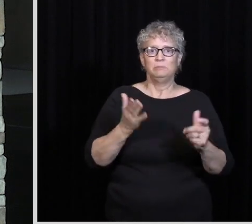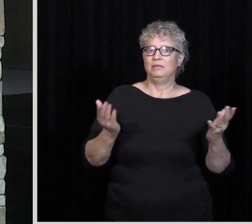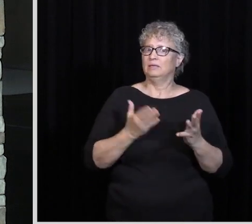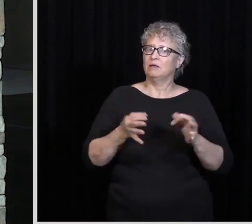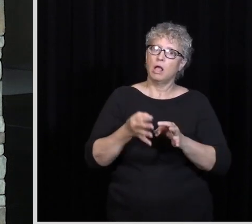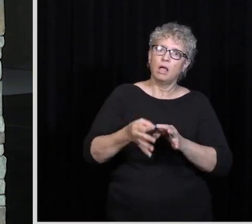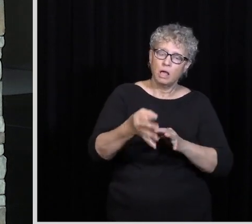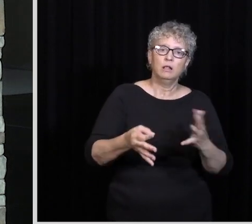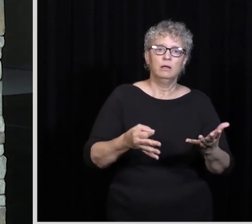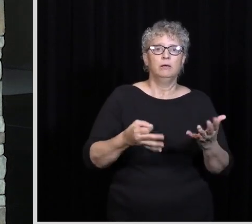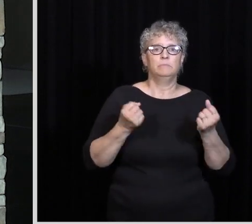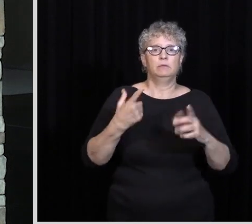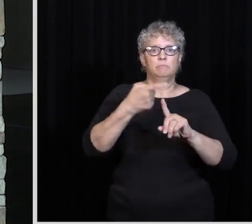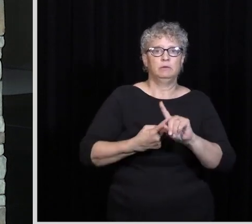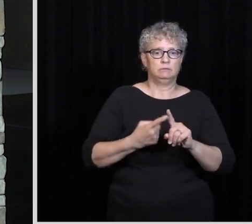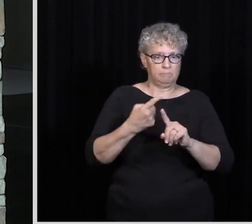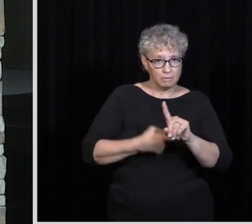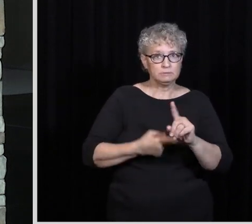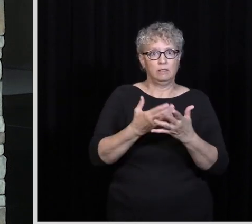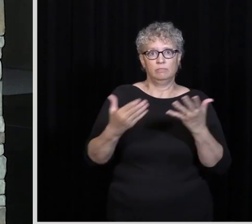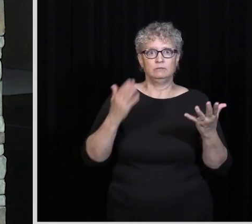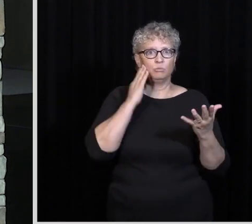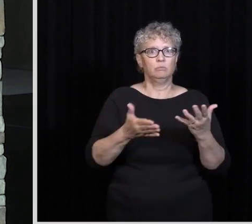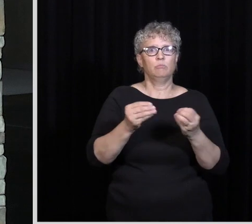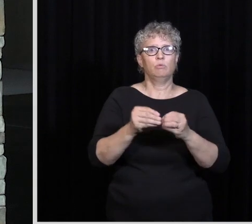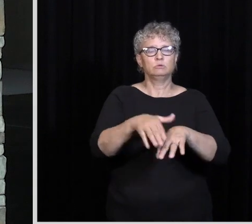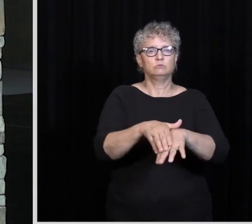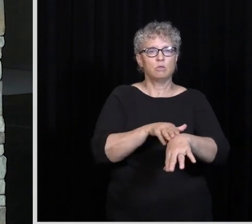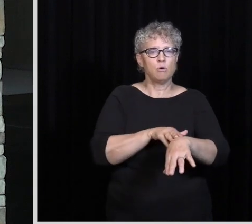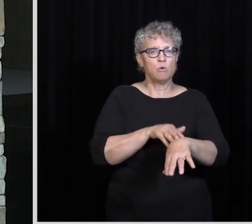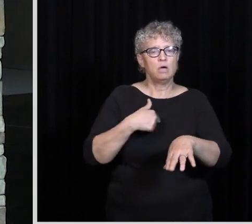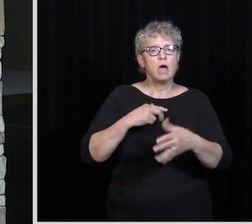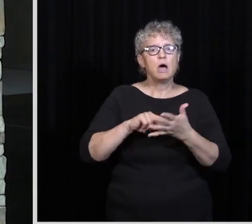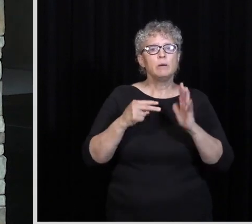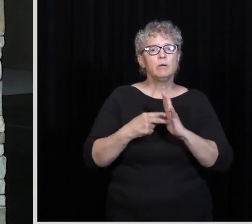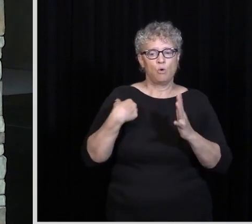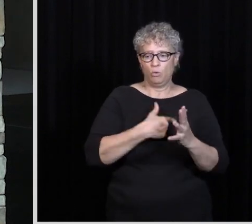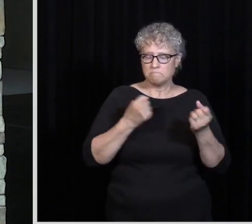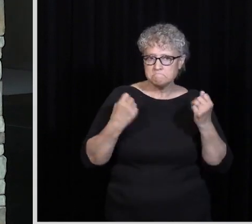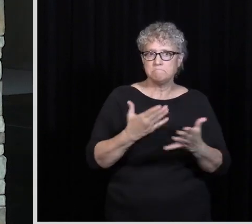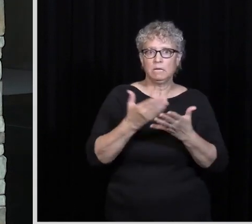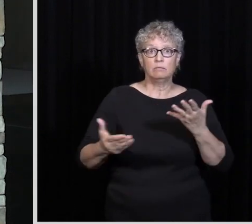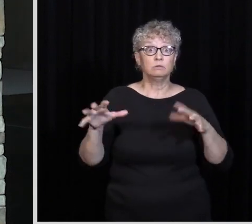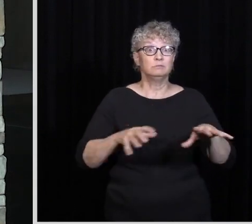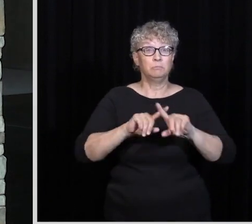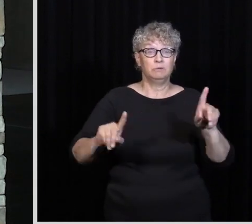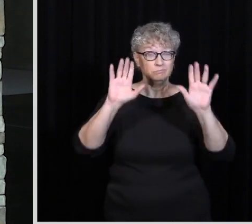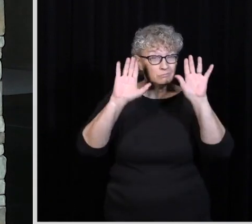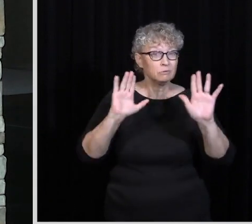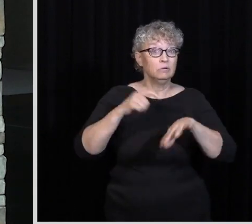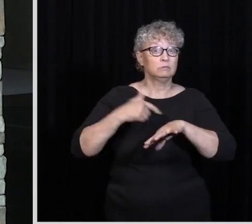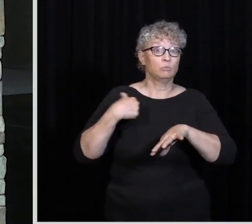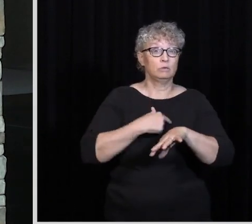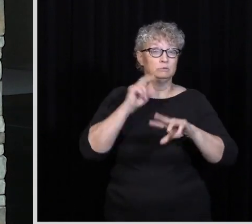we've got months ahead of us where things are going to be kind of slower. And what I mean by slower is we've got a lot to do, but this is a great time for us